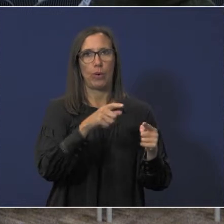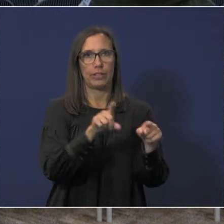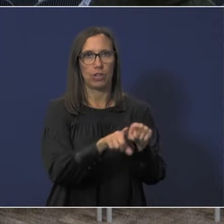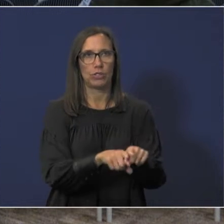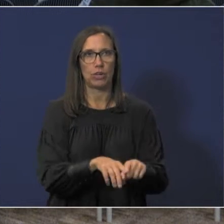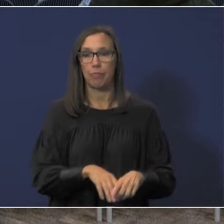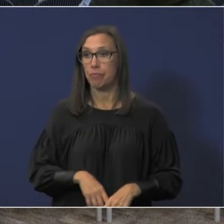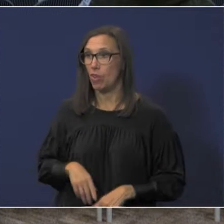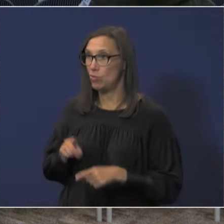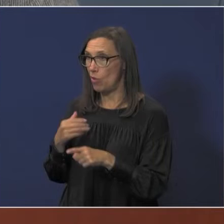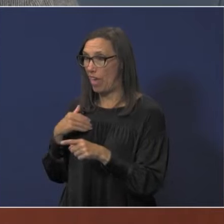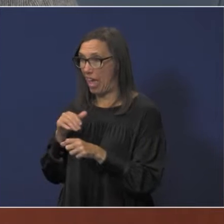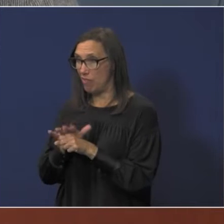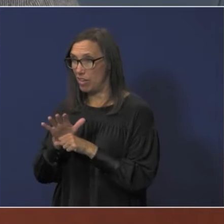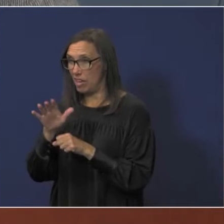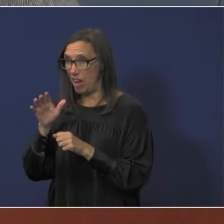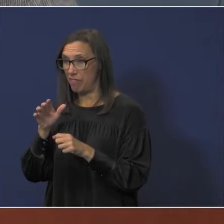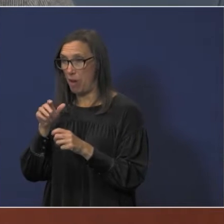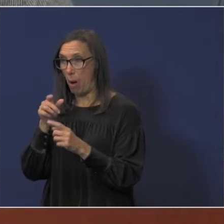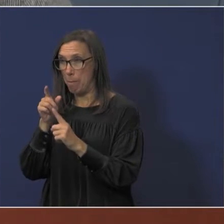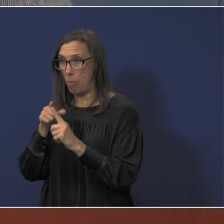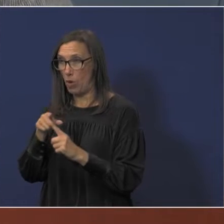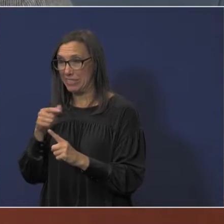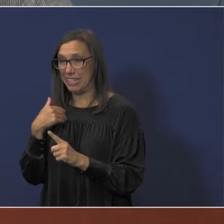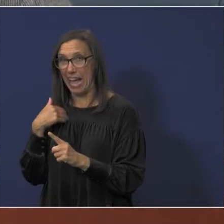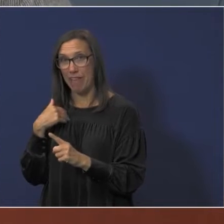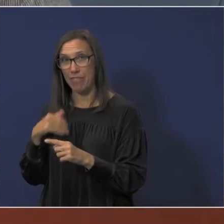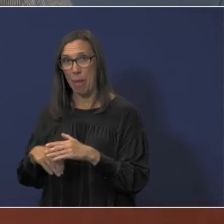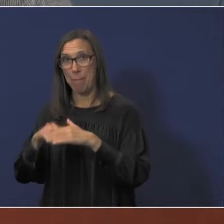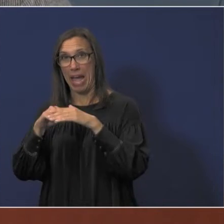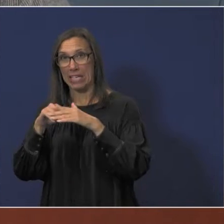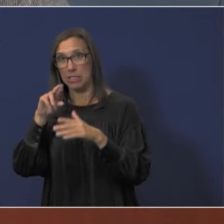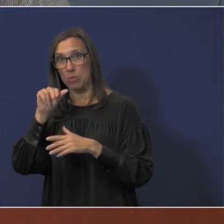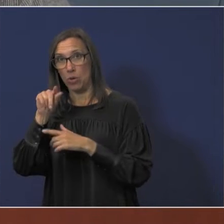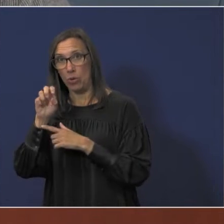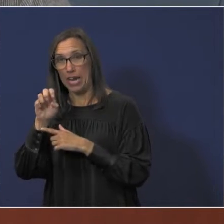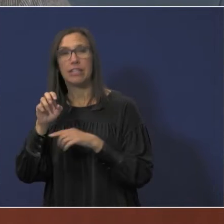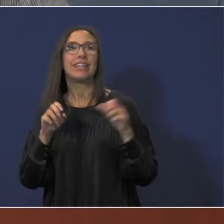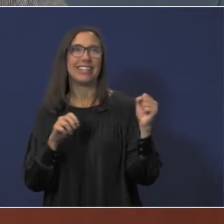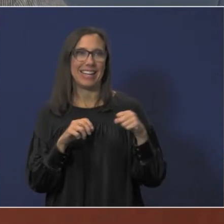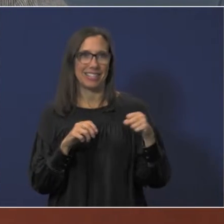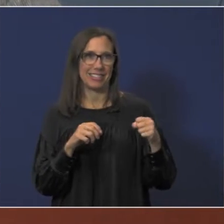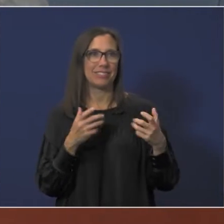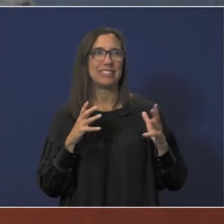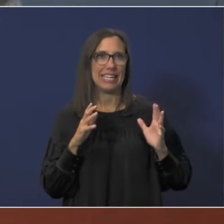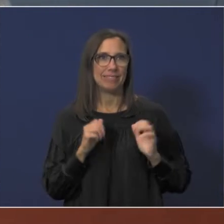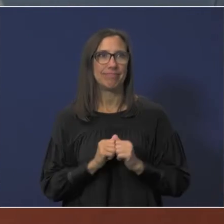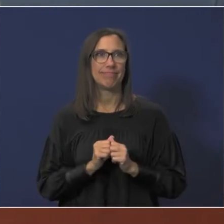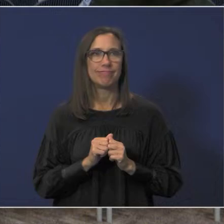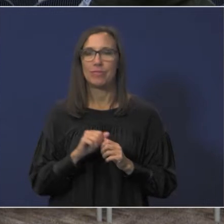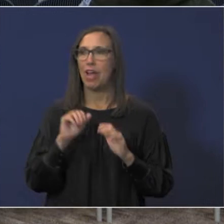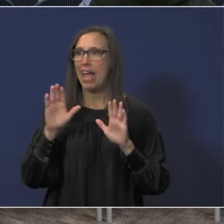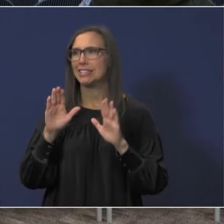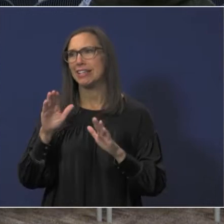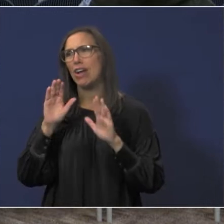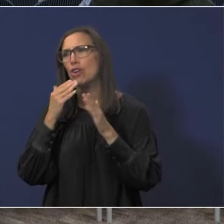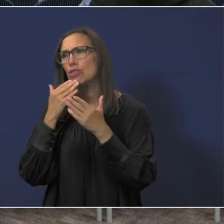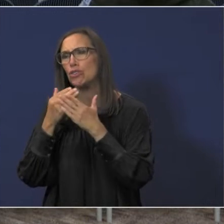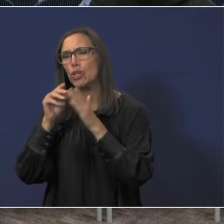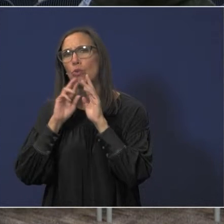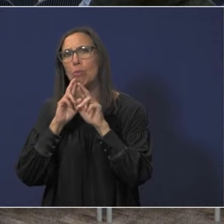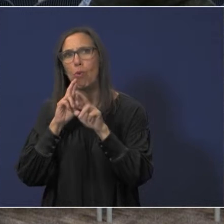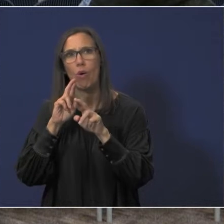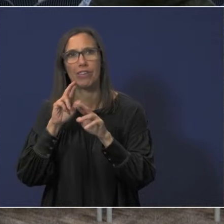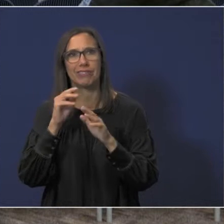a sufficient number of points to once again to have the maximum rating? Correct, we did. Excellent. Good report, ladies. Thank